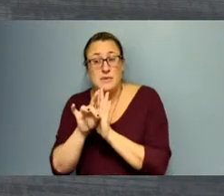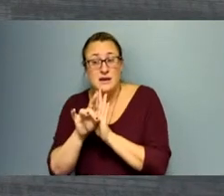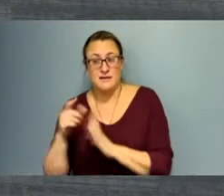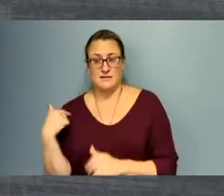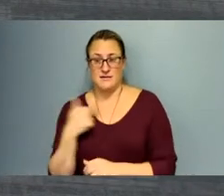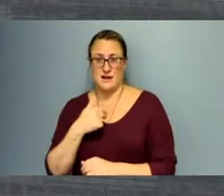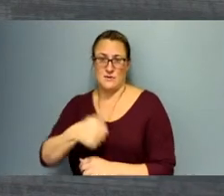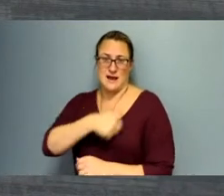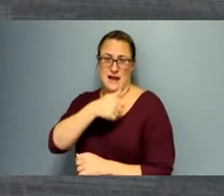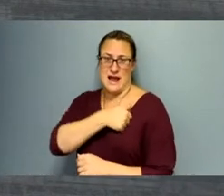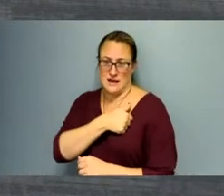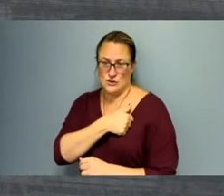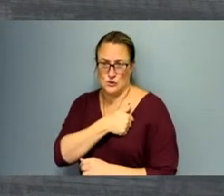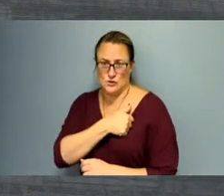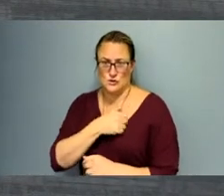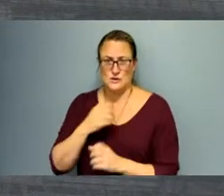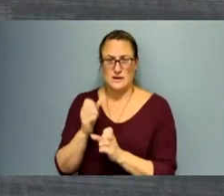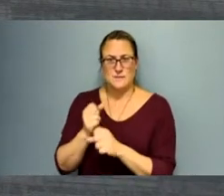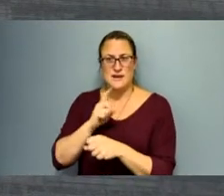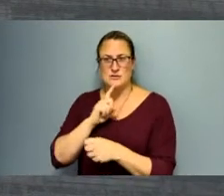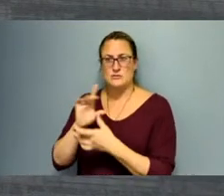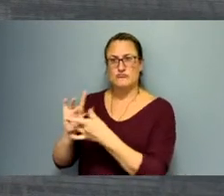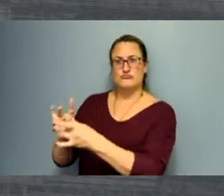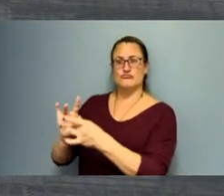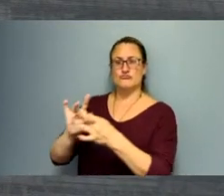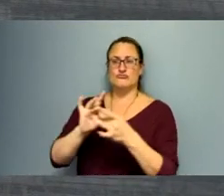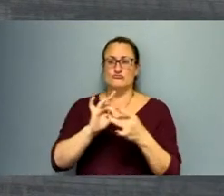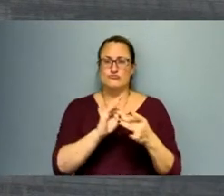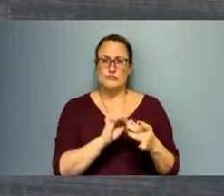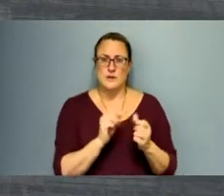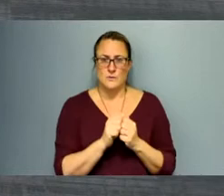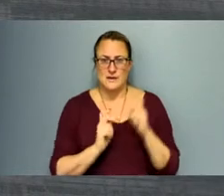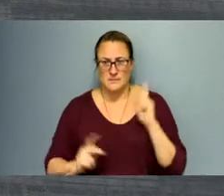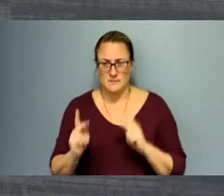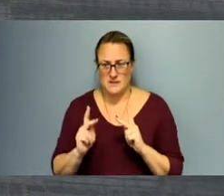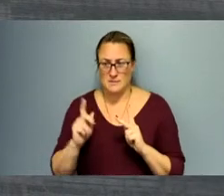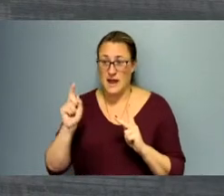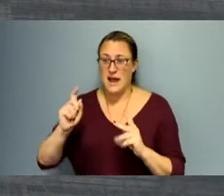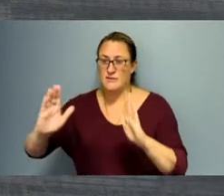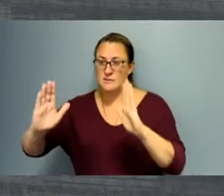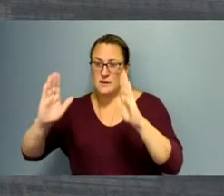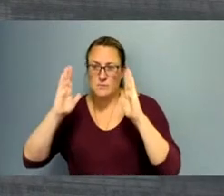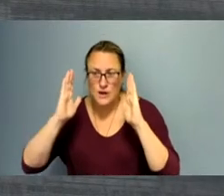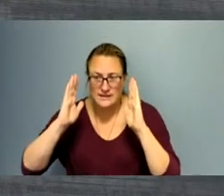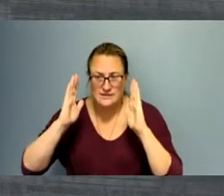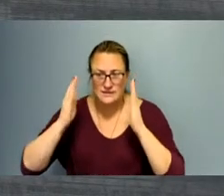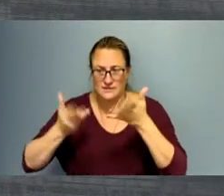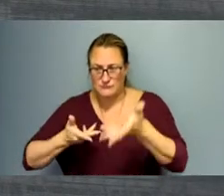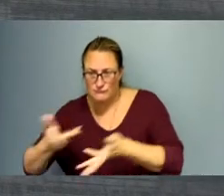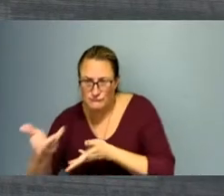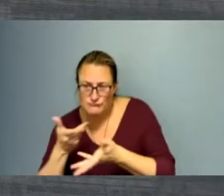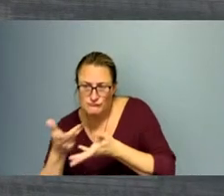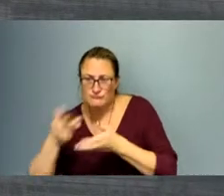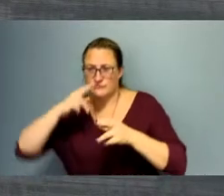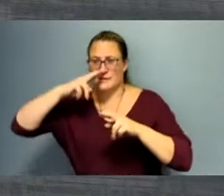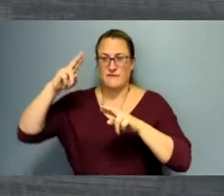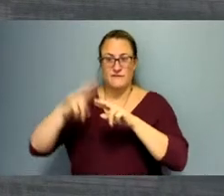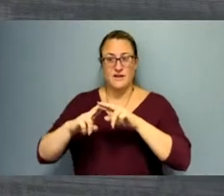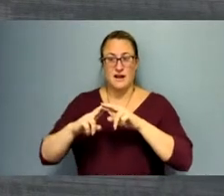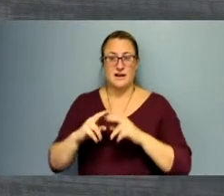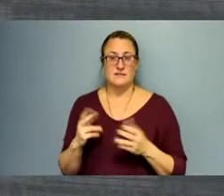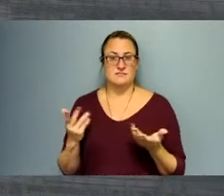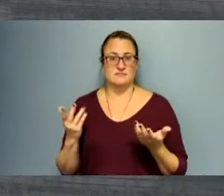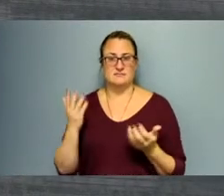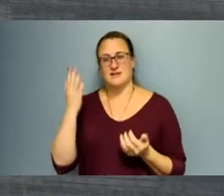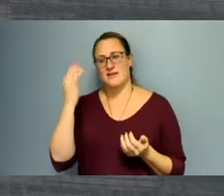uh, uh, uh, are connected with us. Right? We got to be there, present with people. We got to make their day, and we got to have some fun with it. Right? And that's